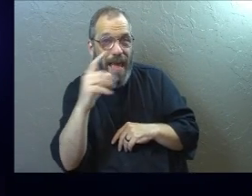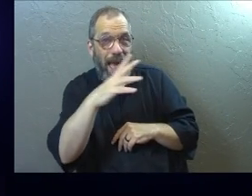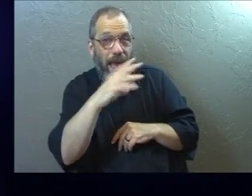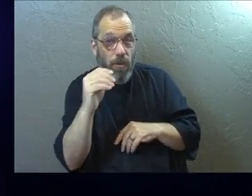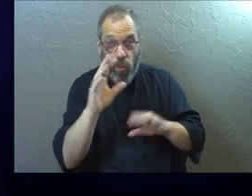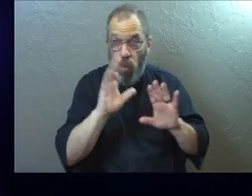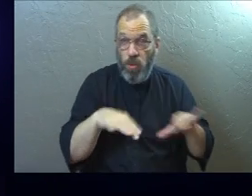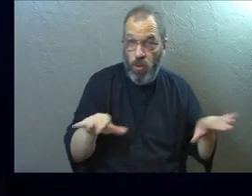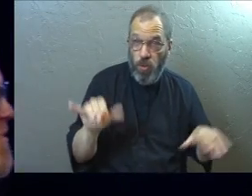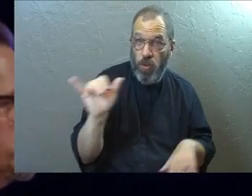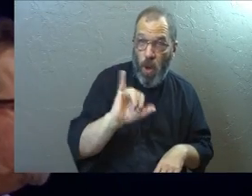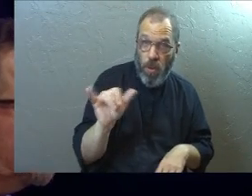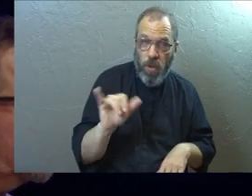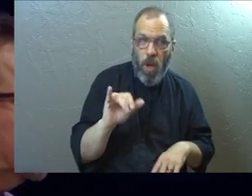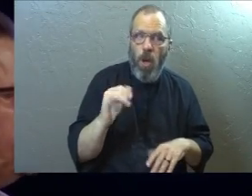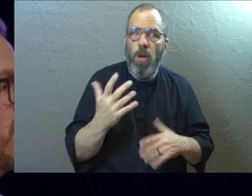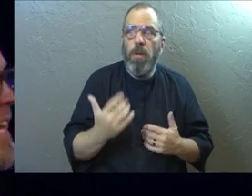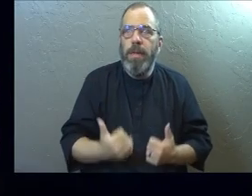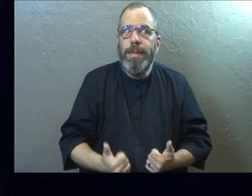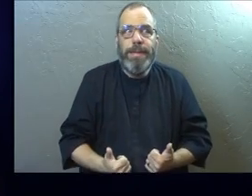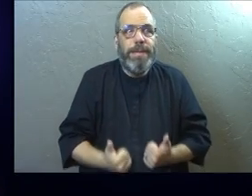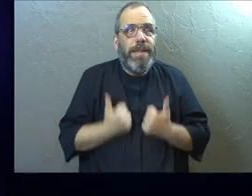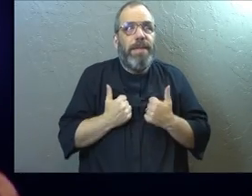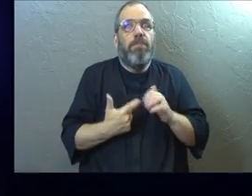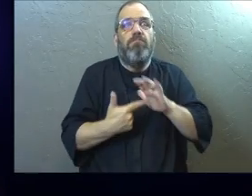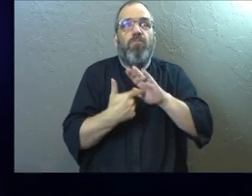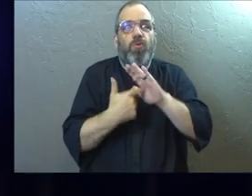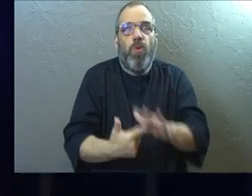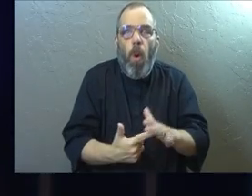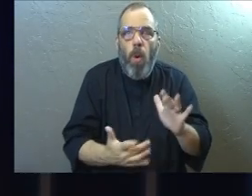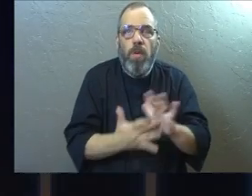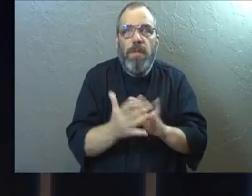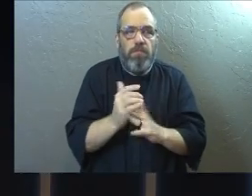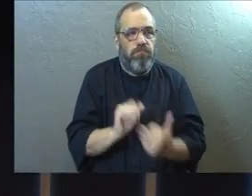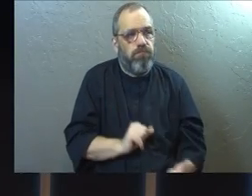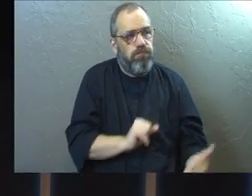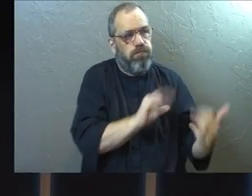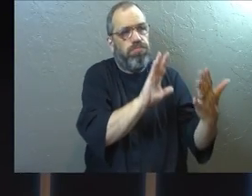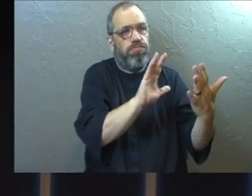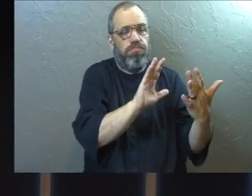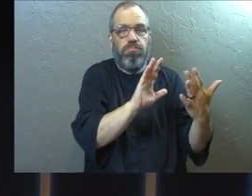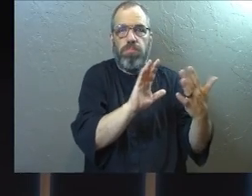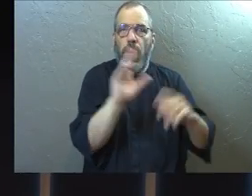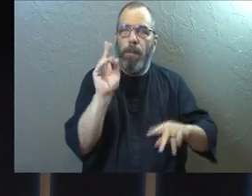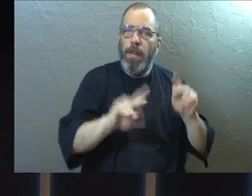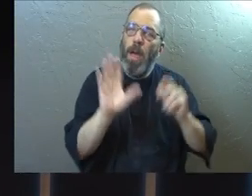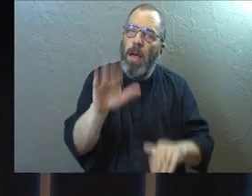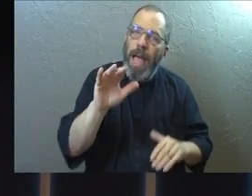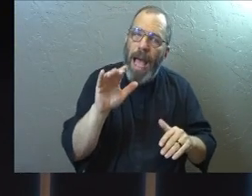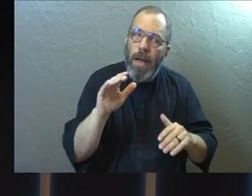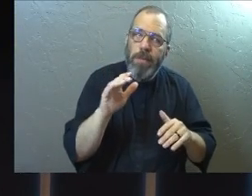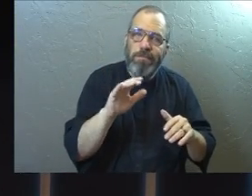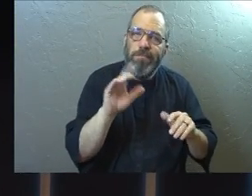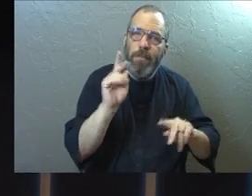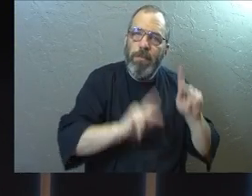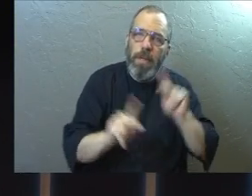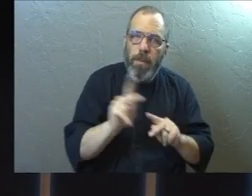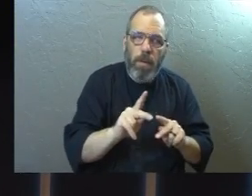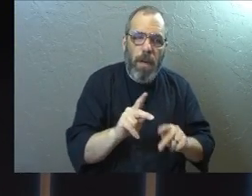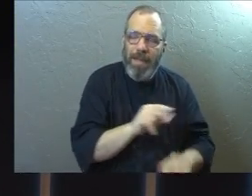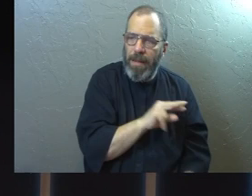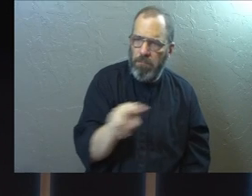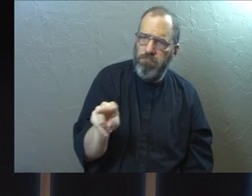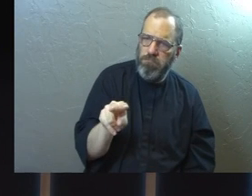by the way. You need to live Jesus, live the life of Jesus in front of other people. Because as you do, they will be